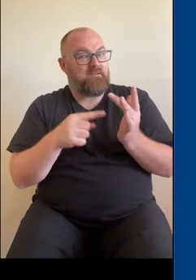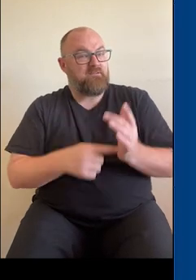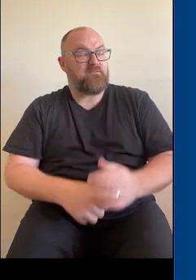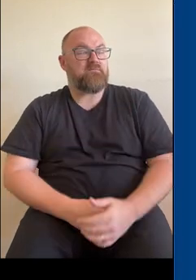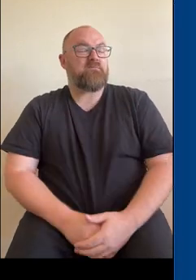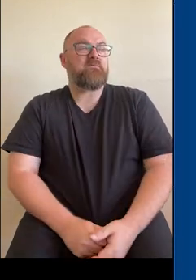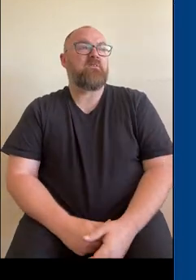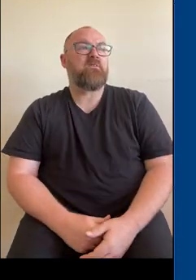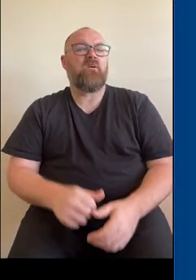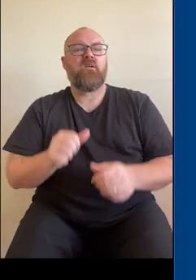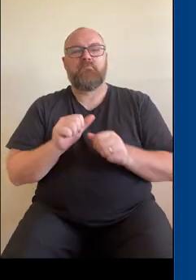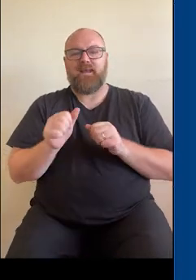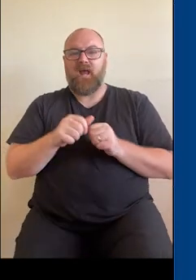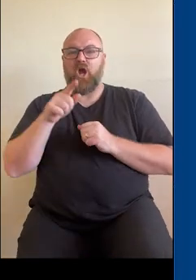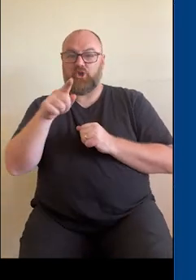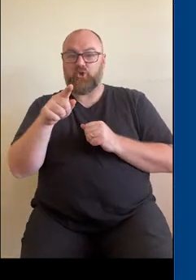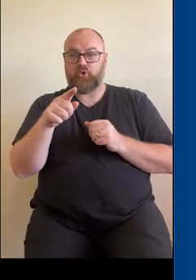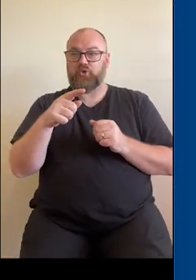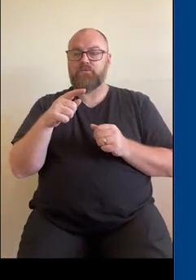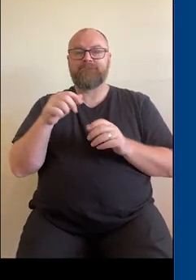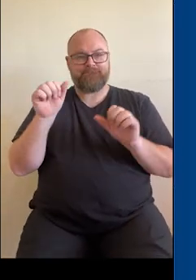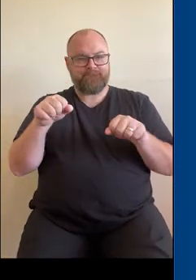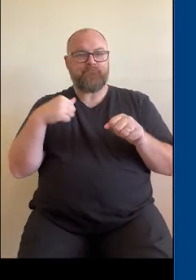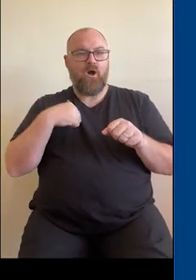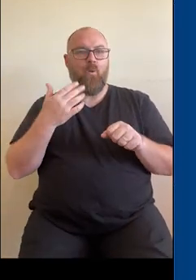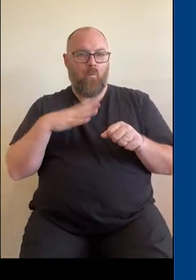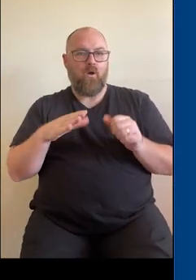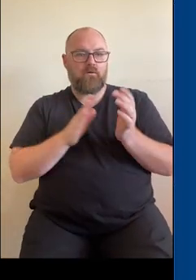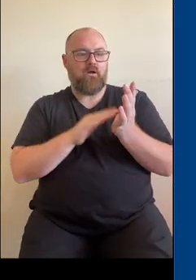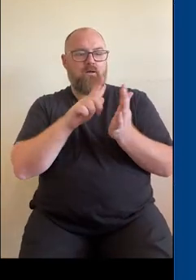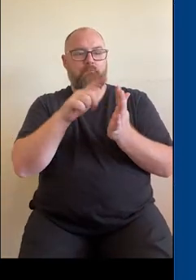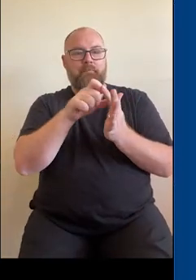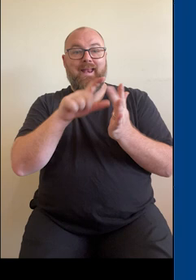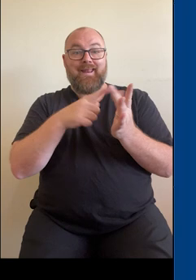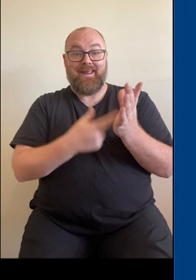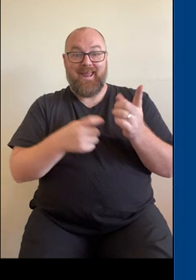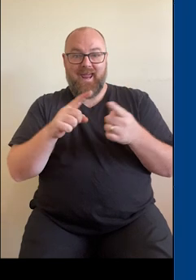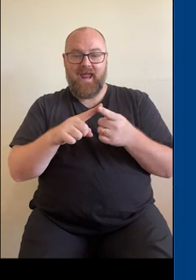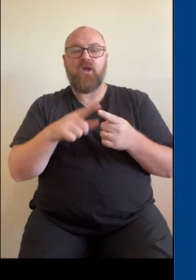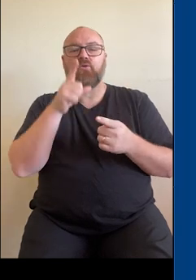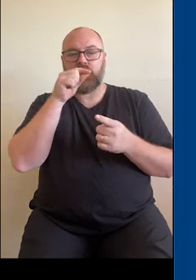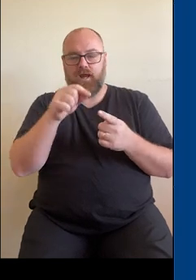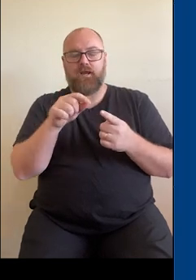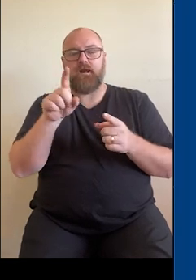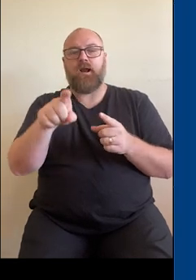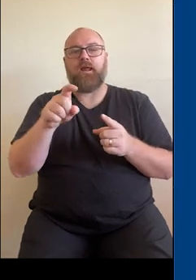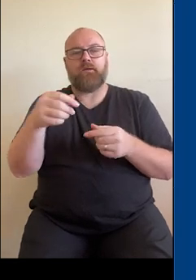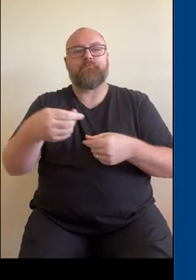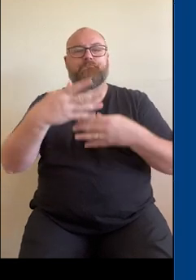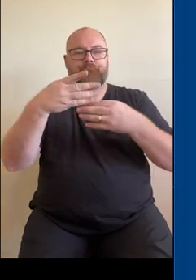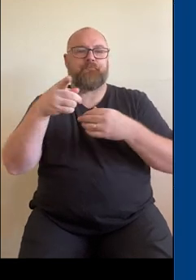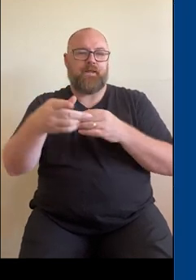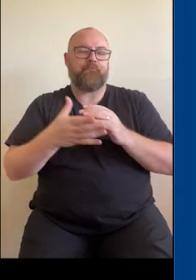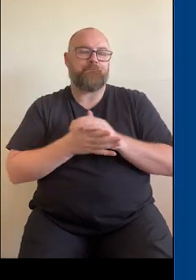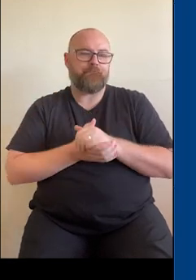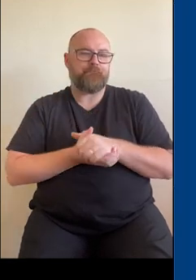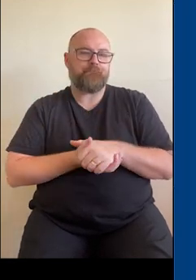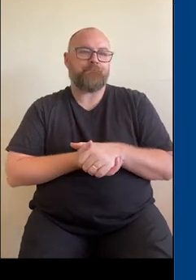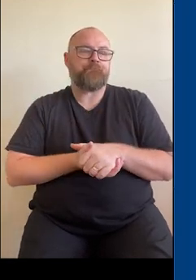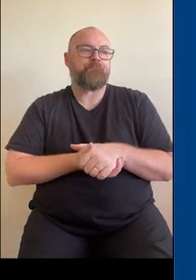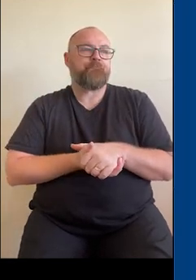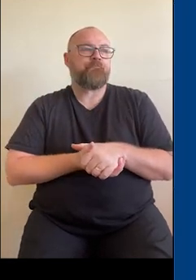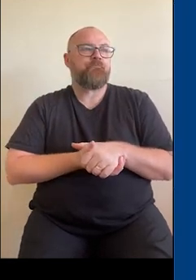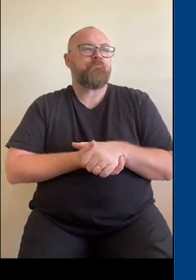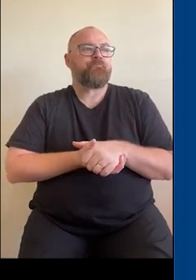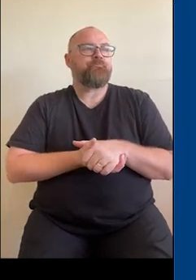So if you just decide you want to have it in there, you can go through in the profile settings that Tunde showed on the